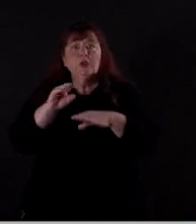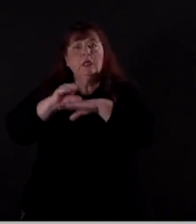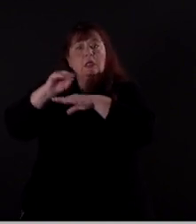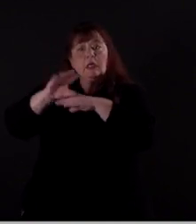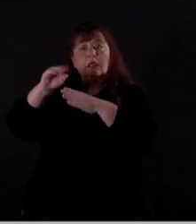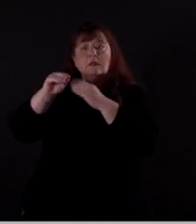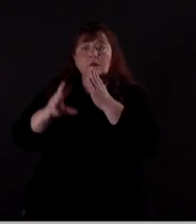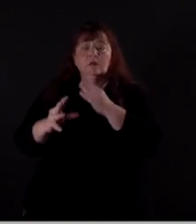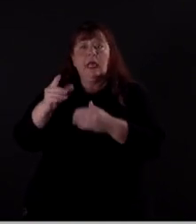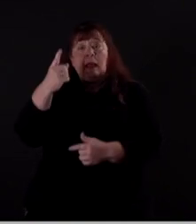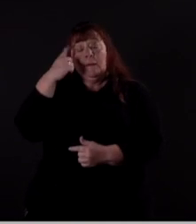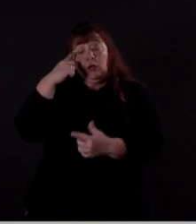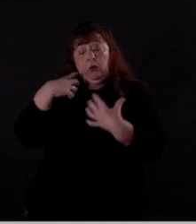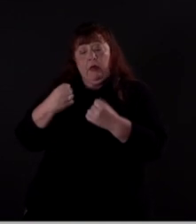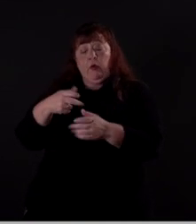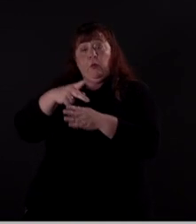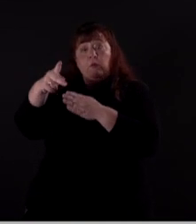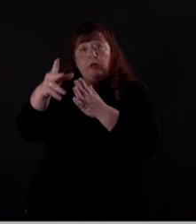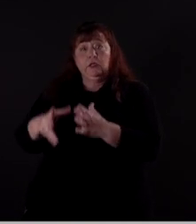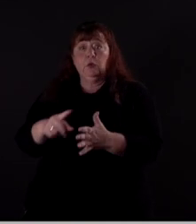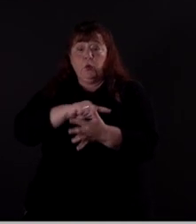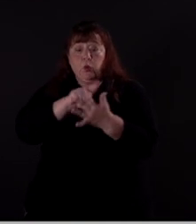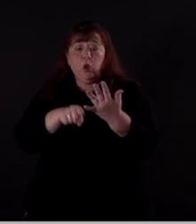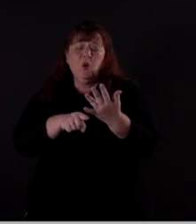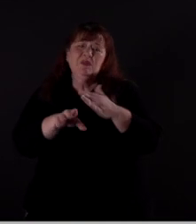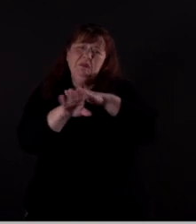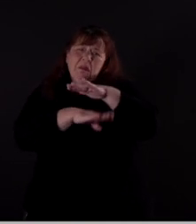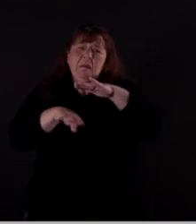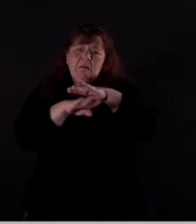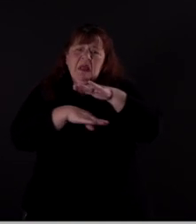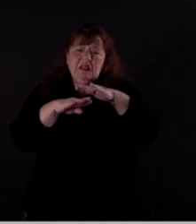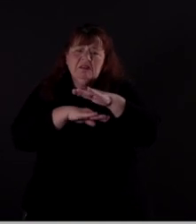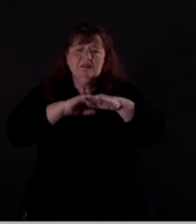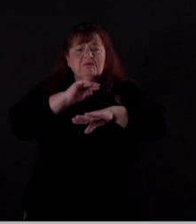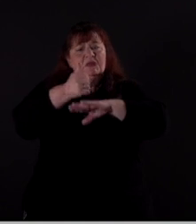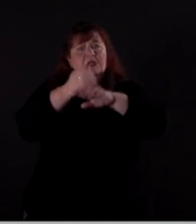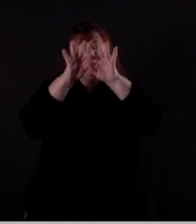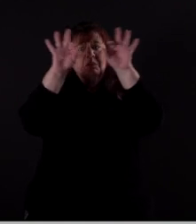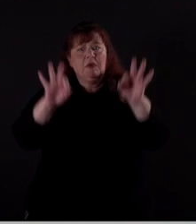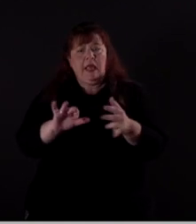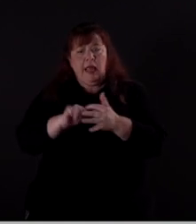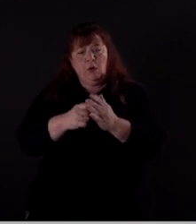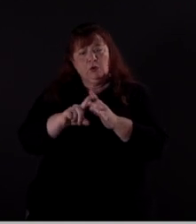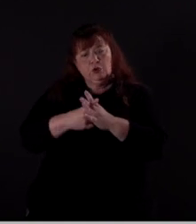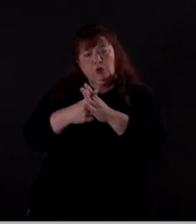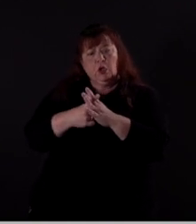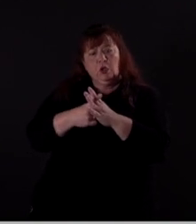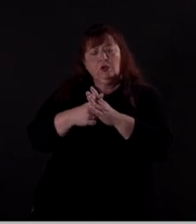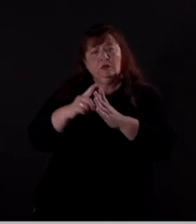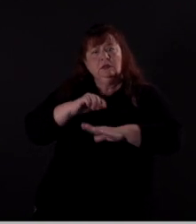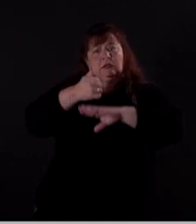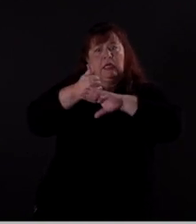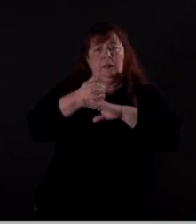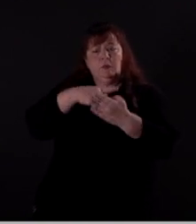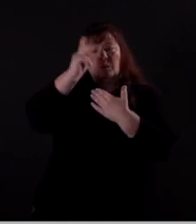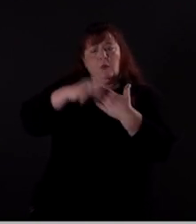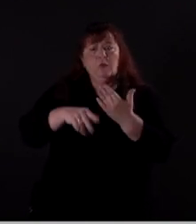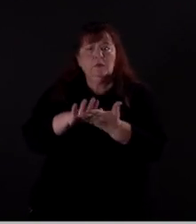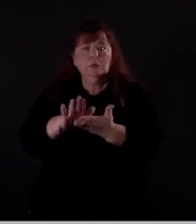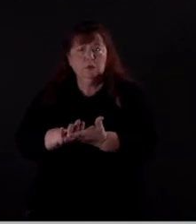as well as a mental health professional. Those really should form the basic framework of how to begin to establish these programs in schools.